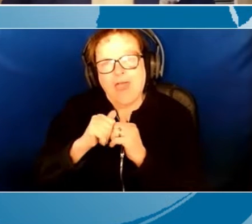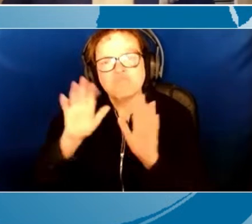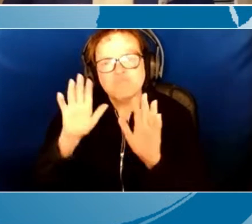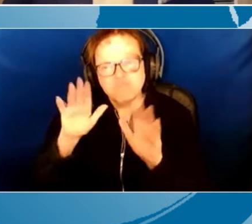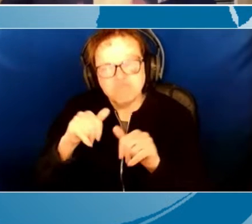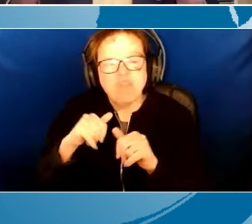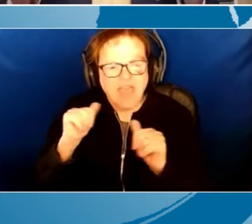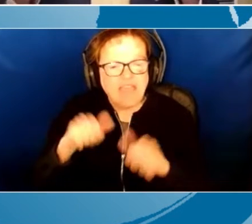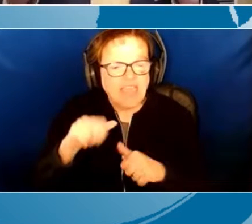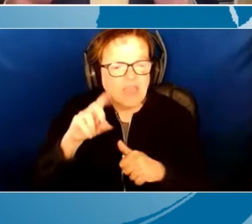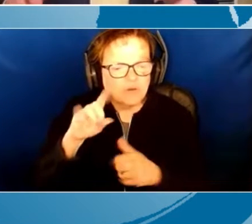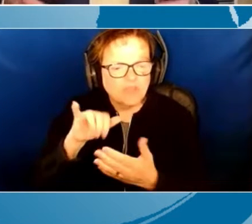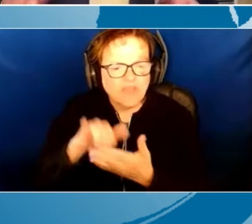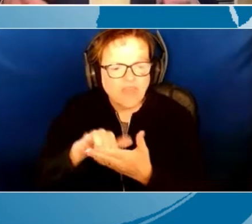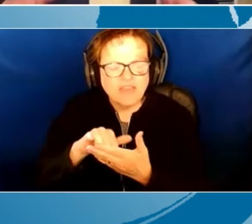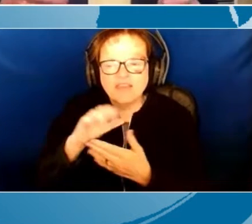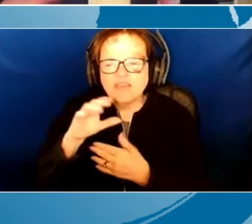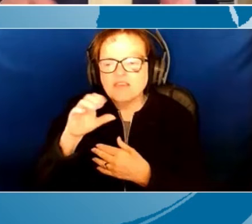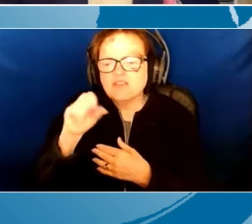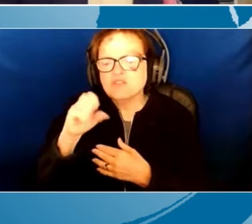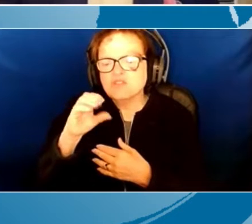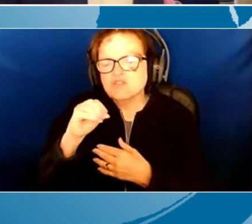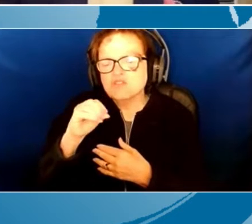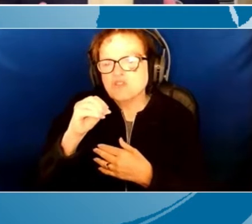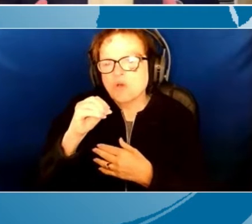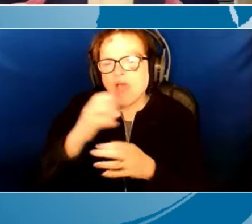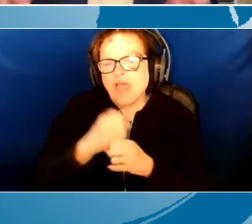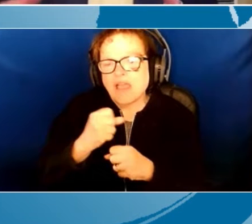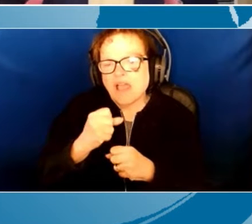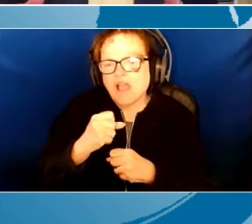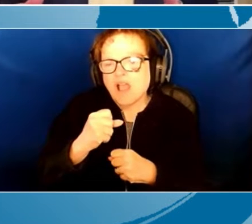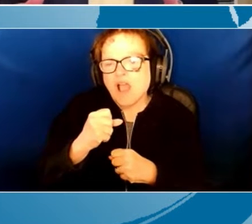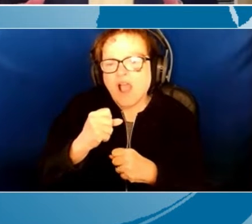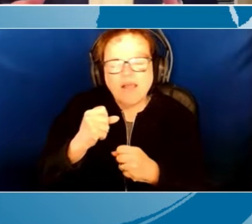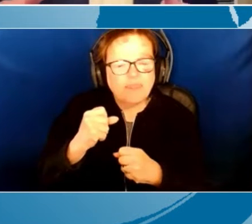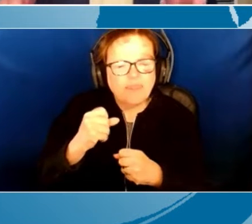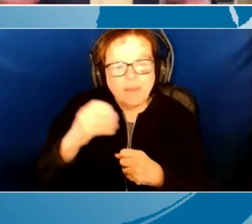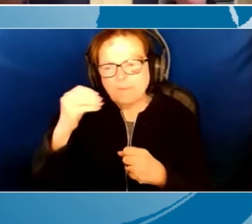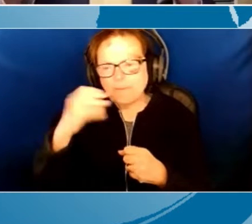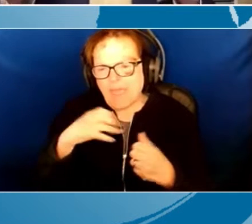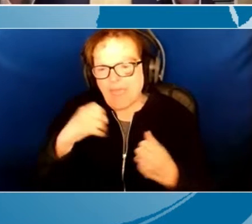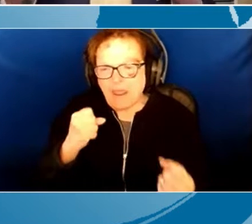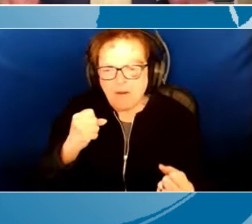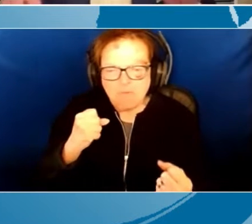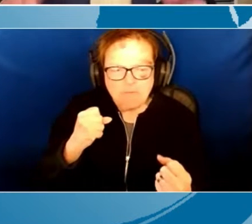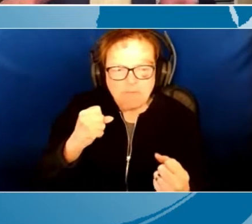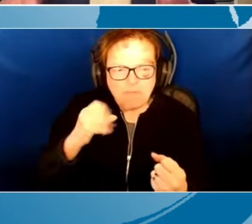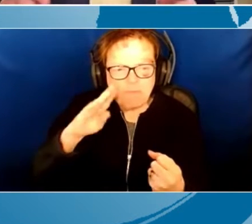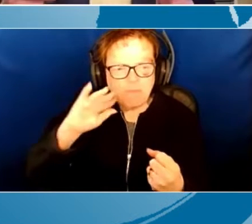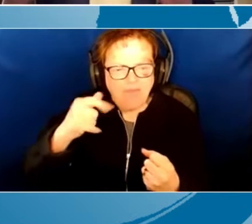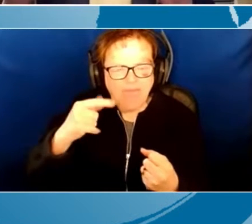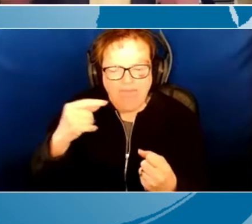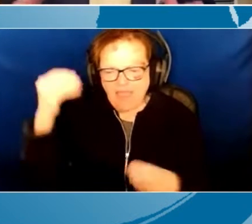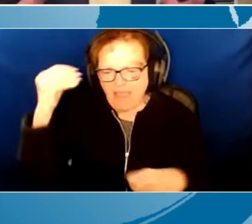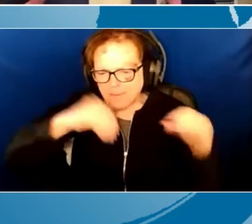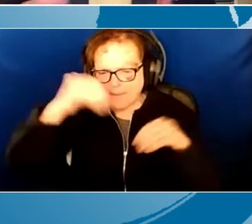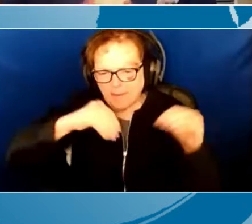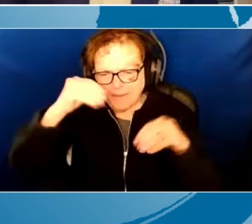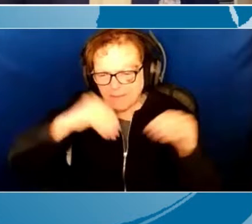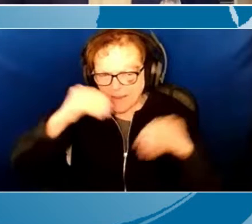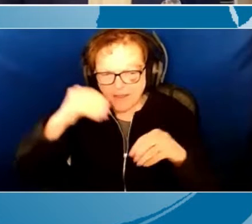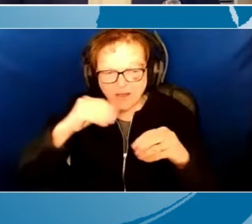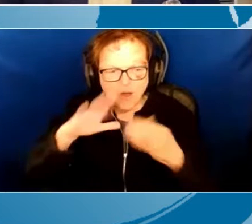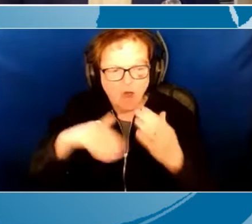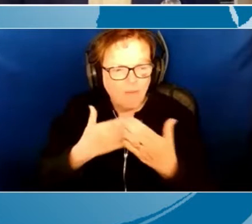do this. So I got the manliest bag that I could find, and I put my, some of my